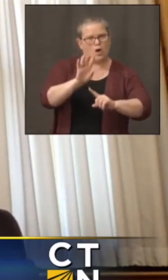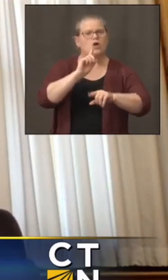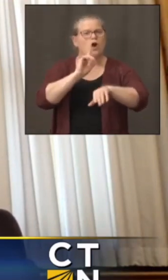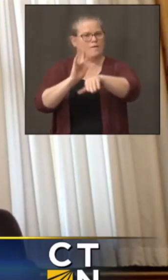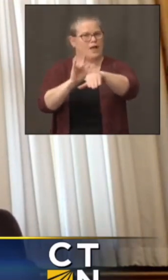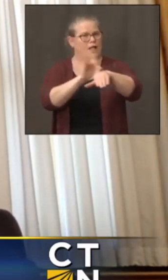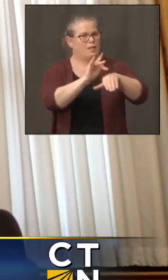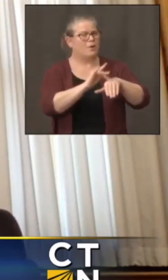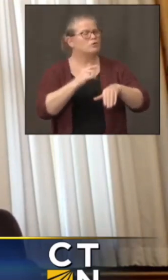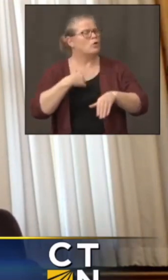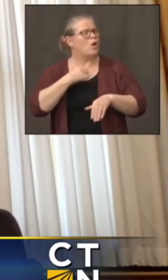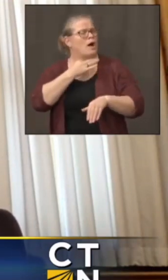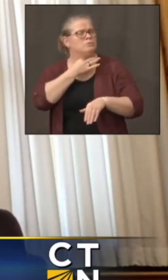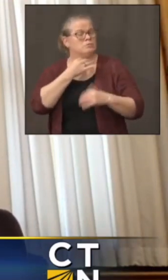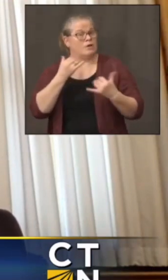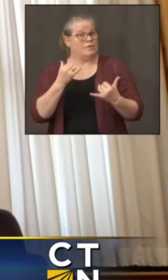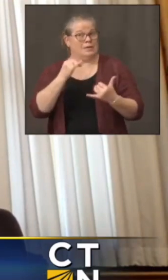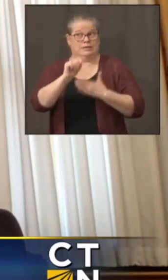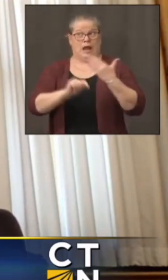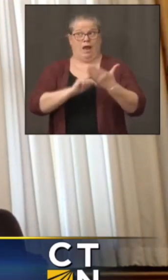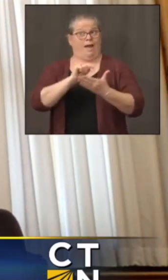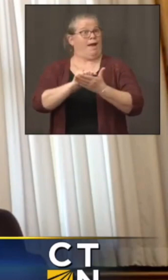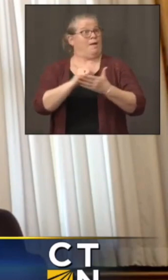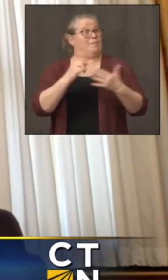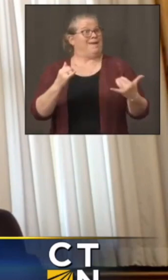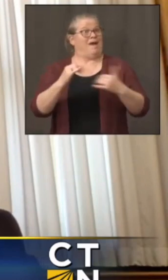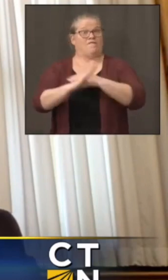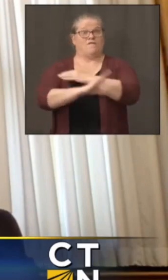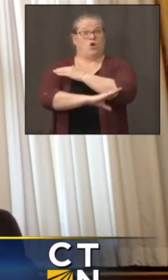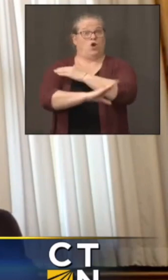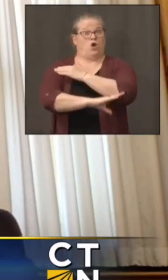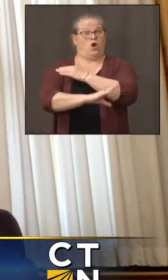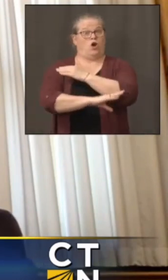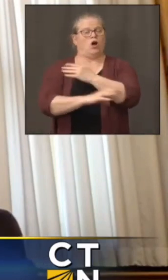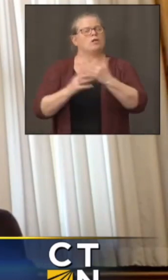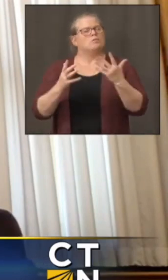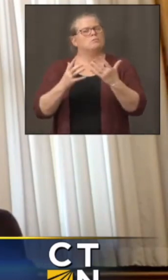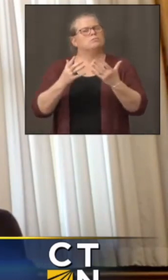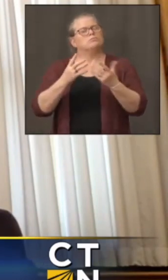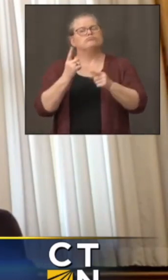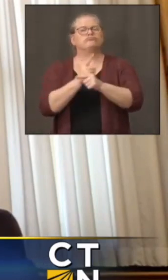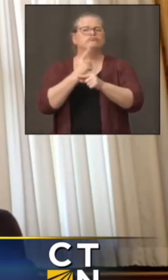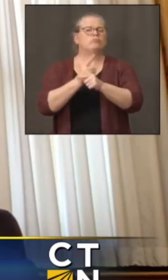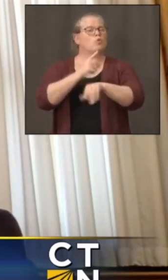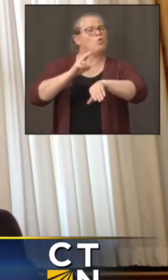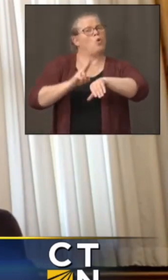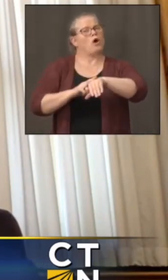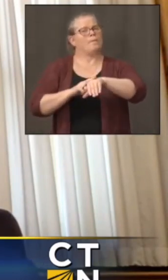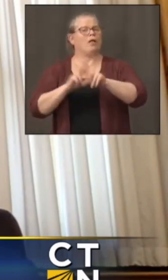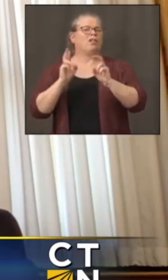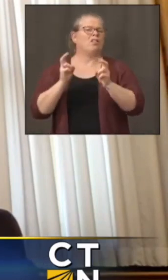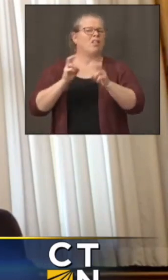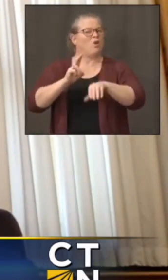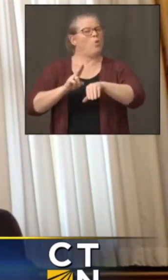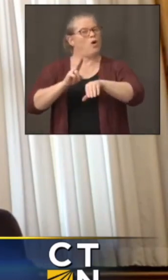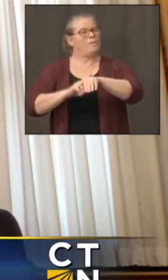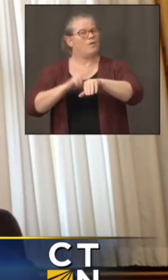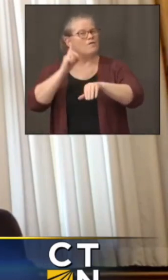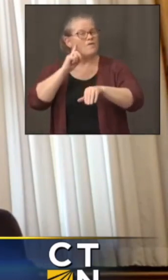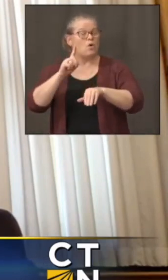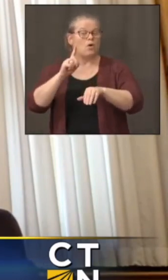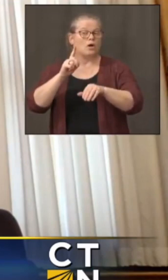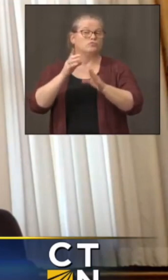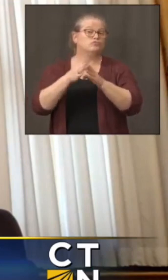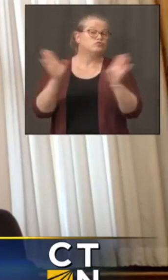year, what is, quote unquote, normal for availability of ICU and general beds in a hospital?